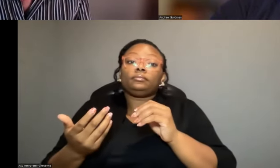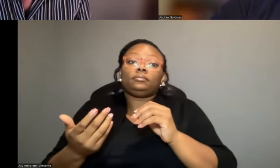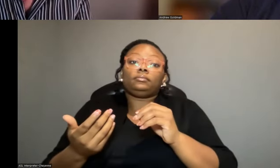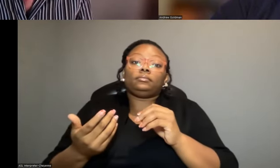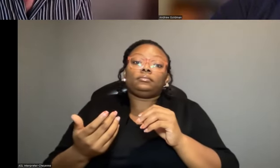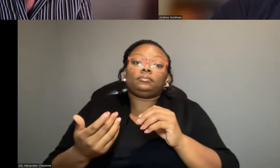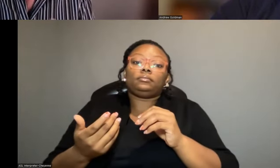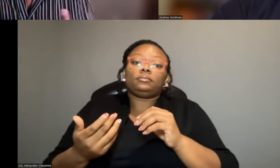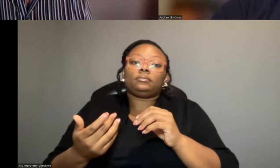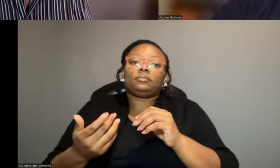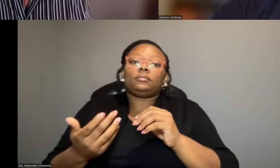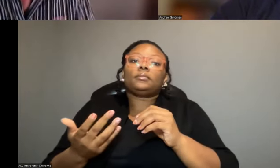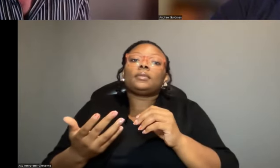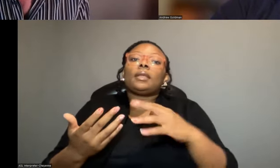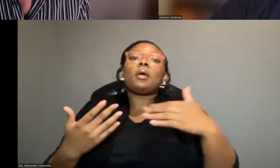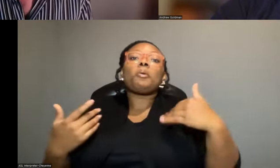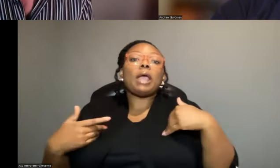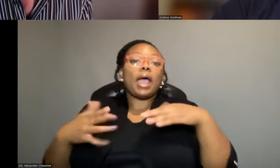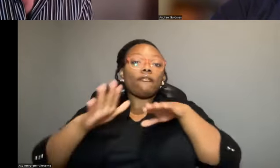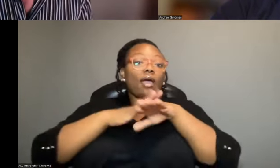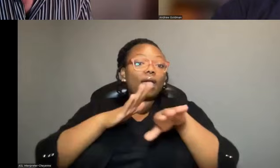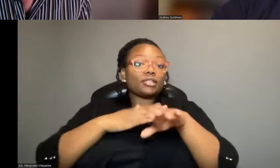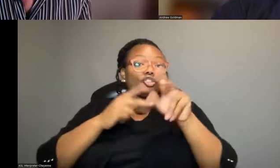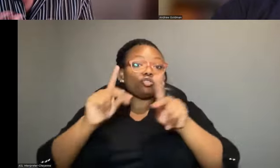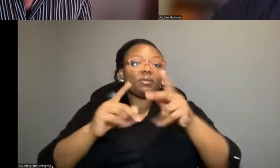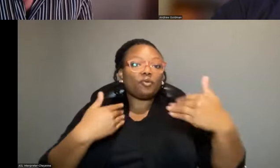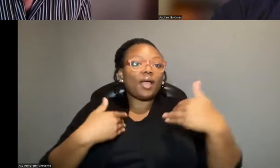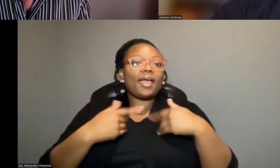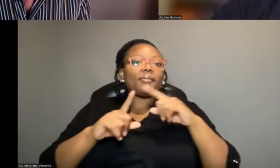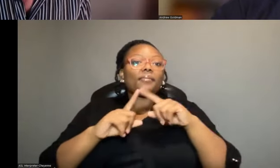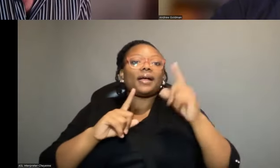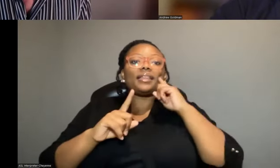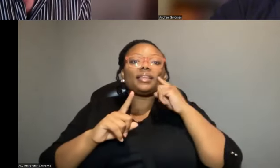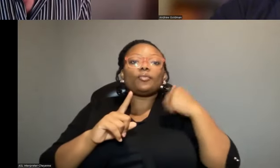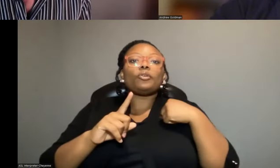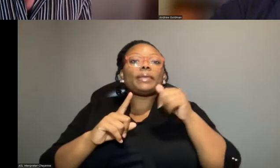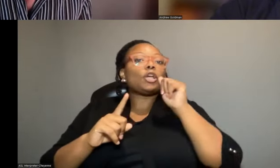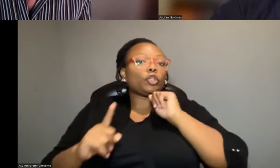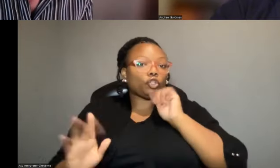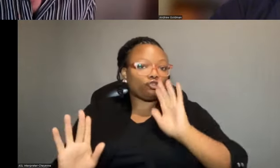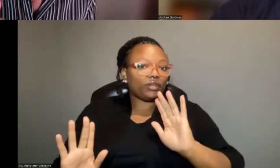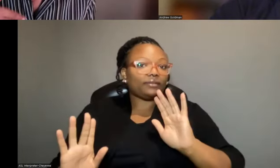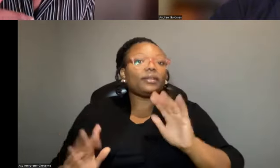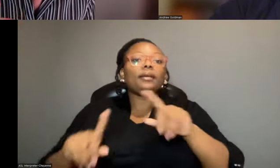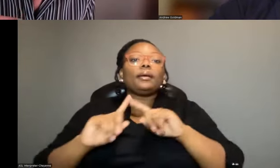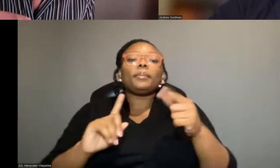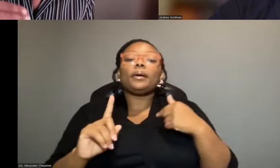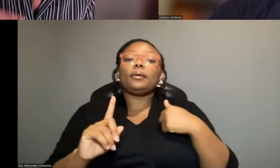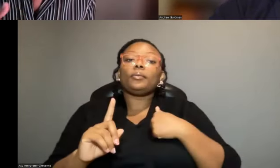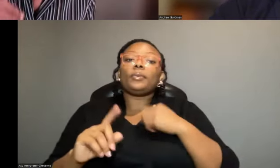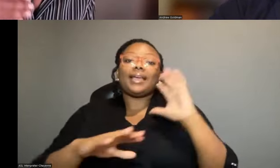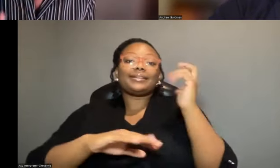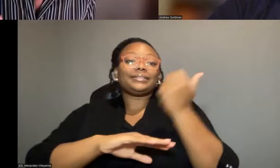put it like this, we have access to those individuals. I think we're actually being conservative, but we've established,